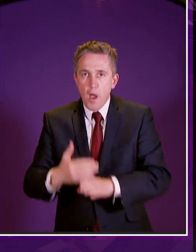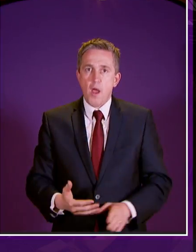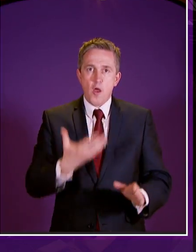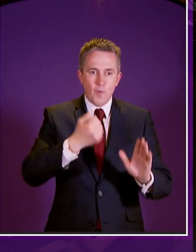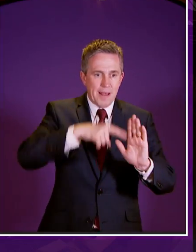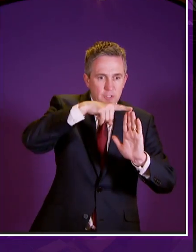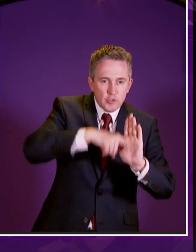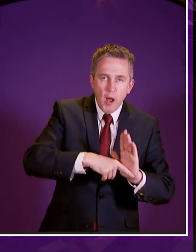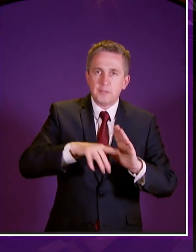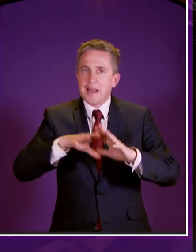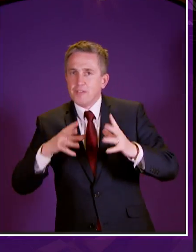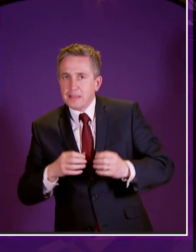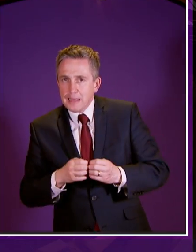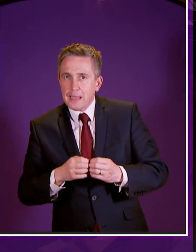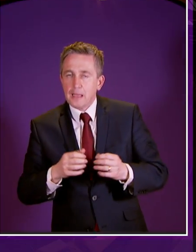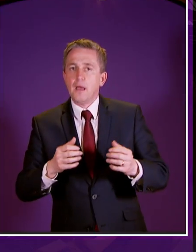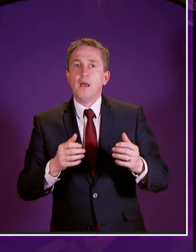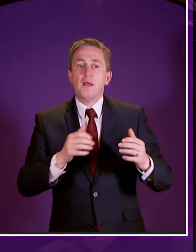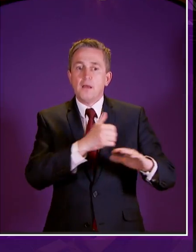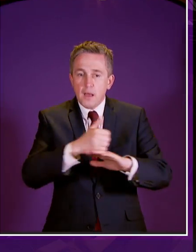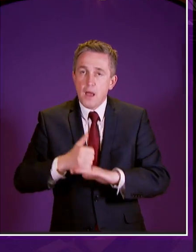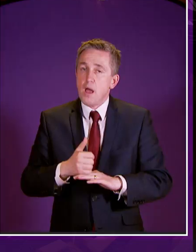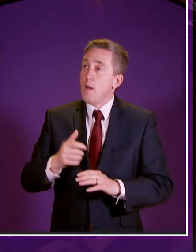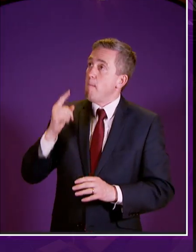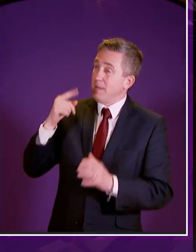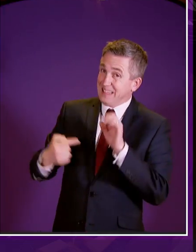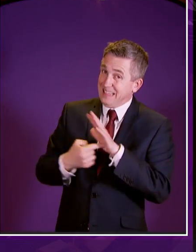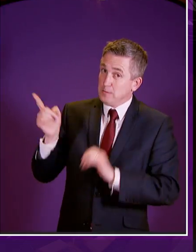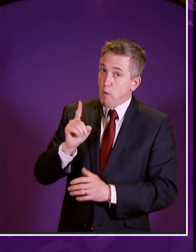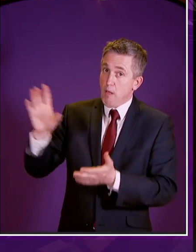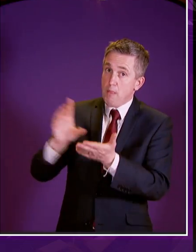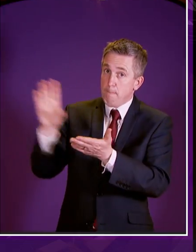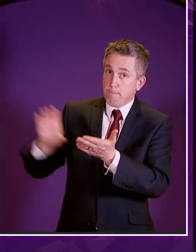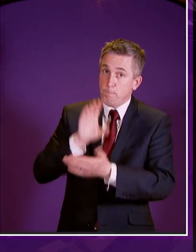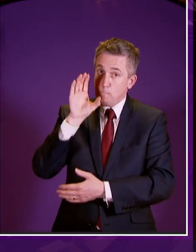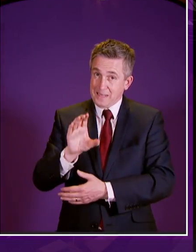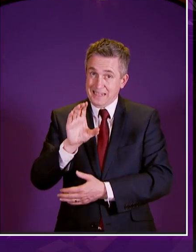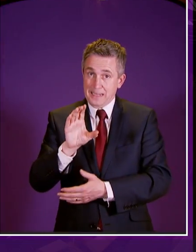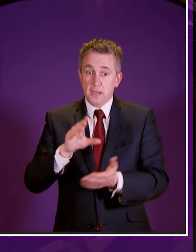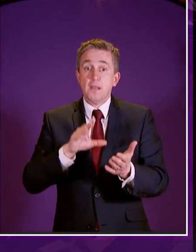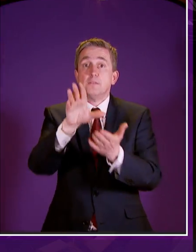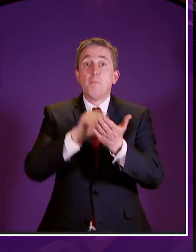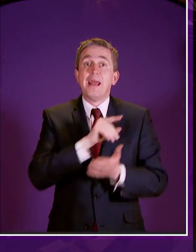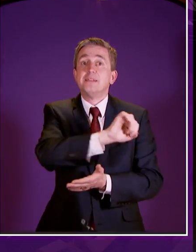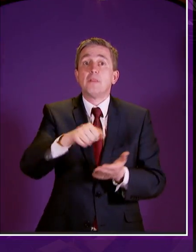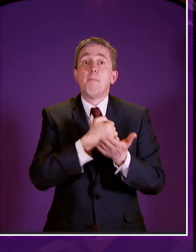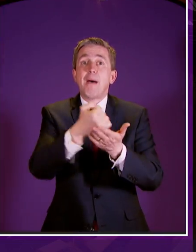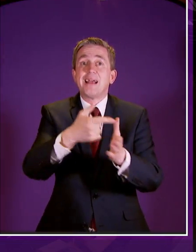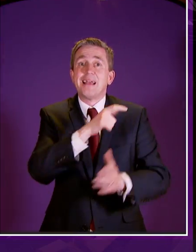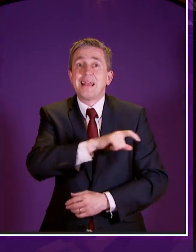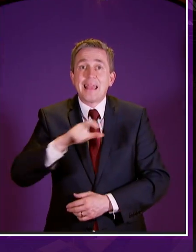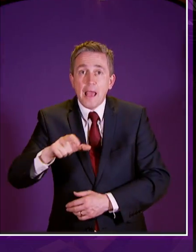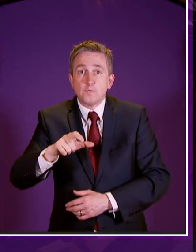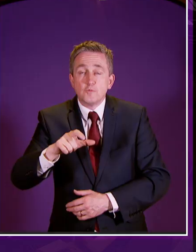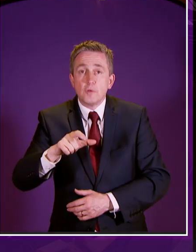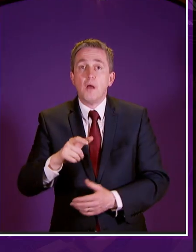but unless the money is delivered into someone's account account on the right day with the right amount with the